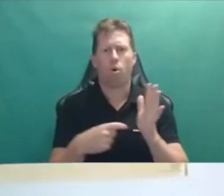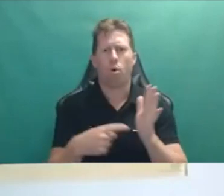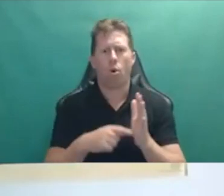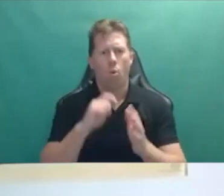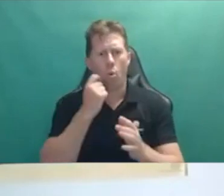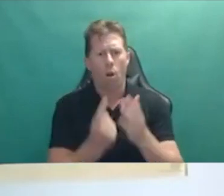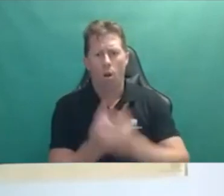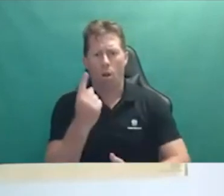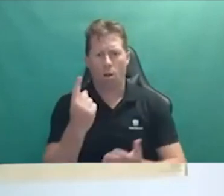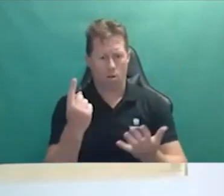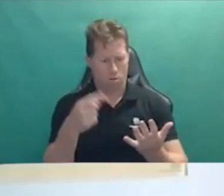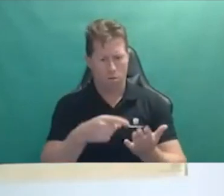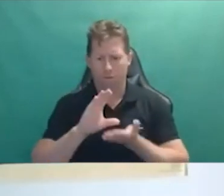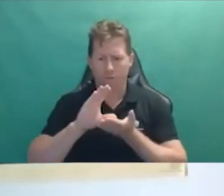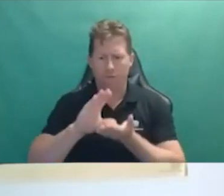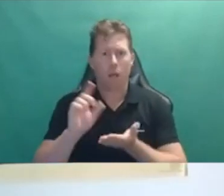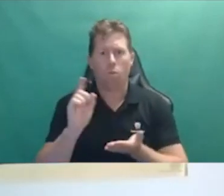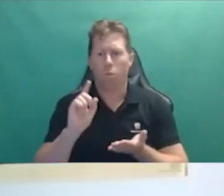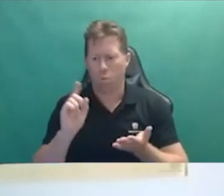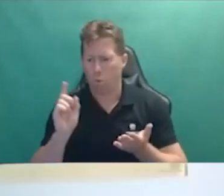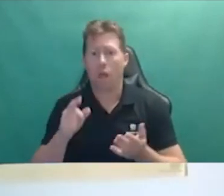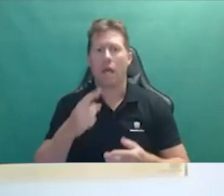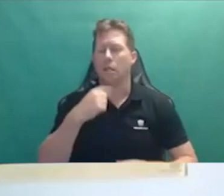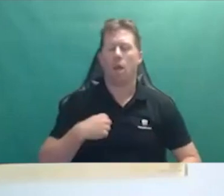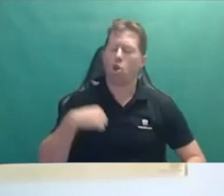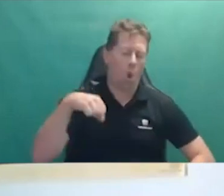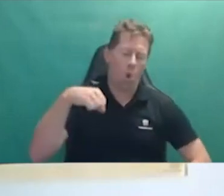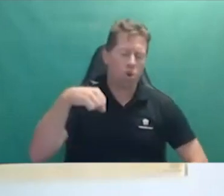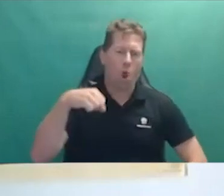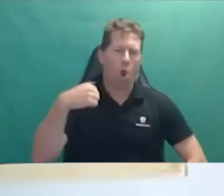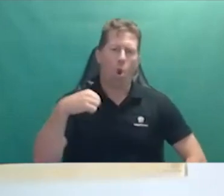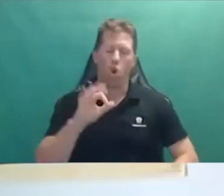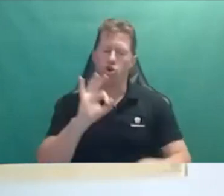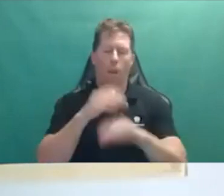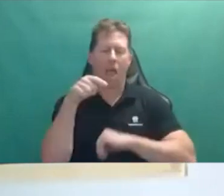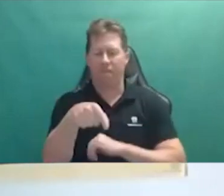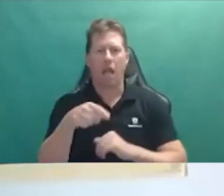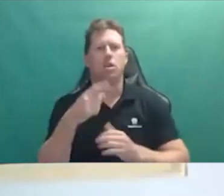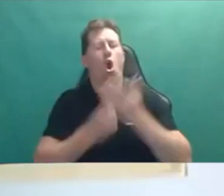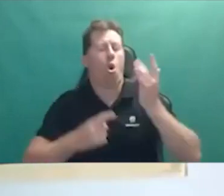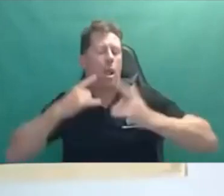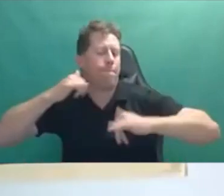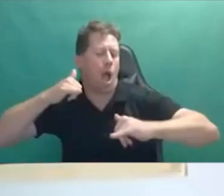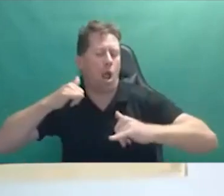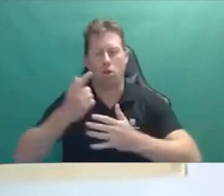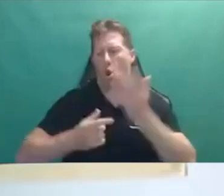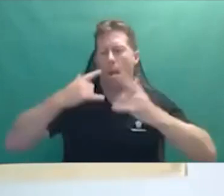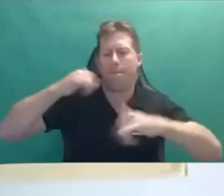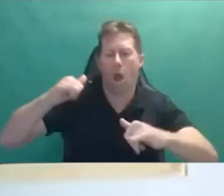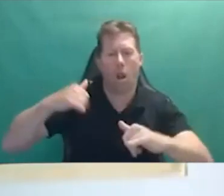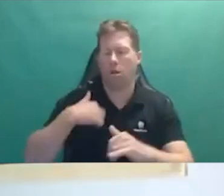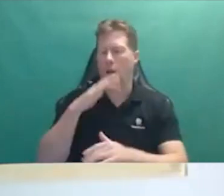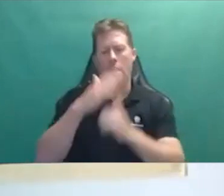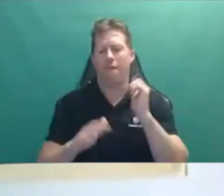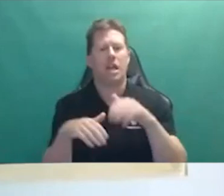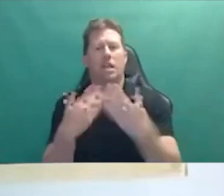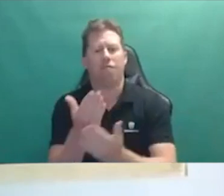of draft funding would this produce? And I was told, no, no, no, that's not what this is about. This is about a pilot. We're not providing draft reports. And I